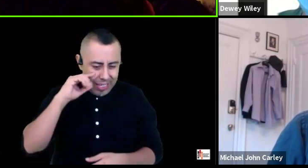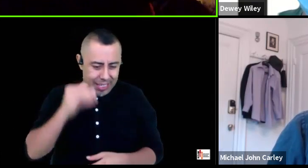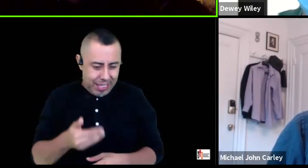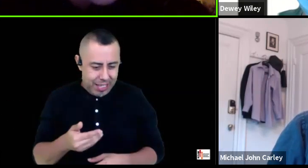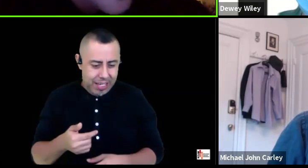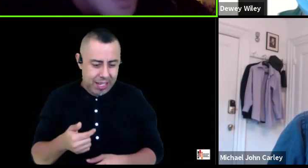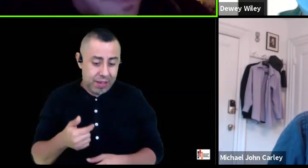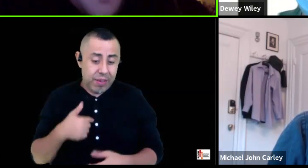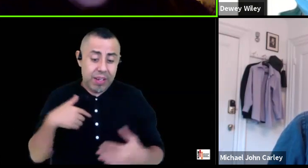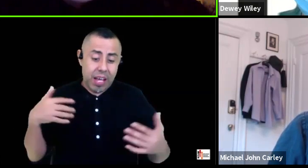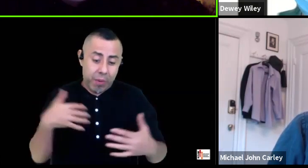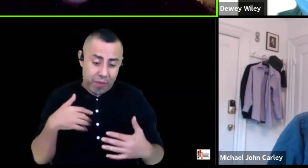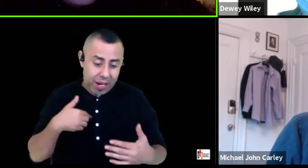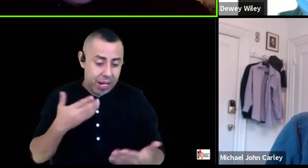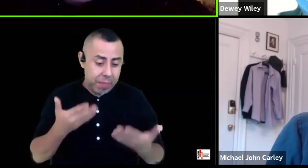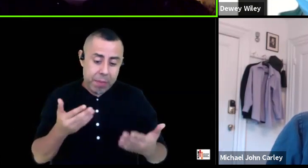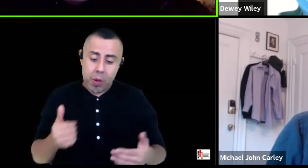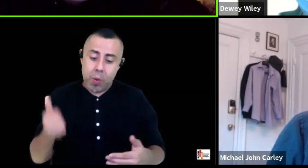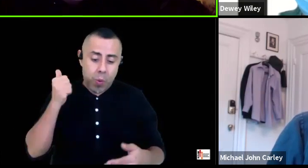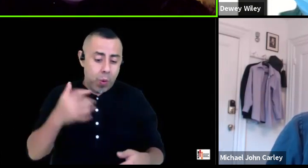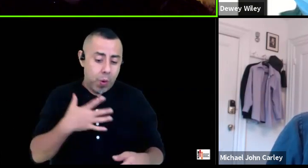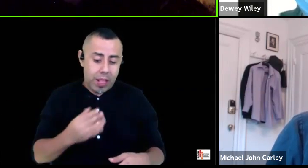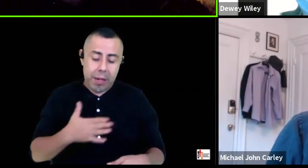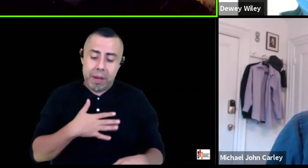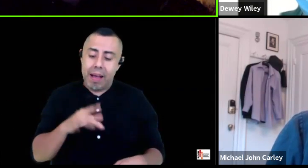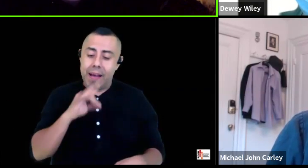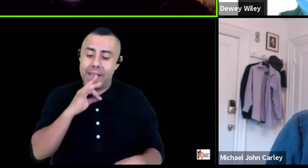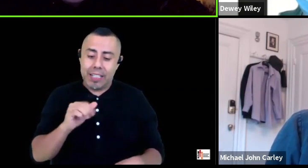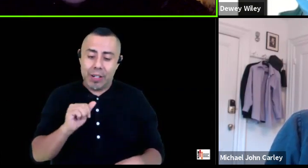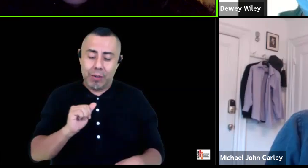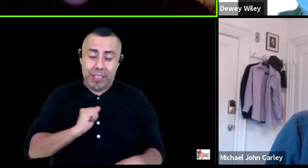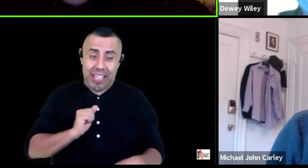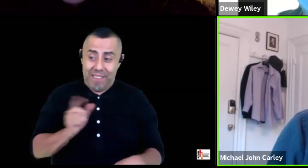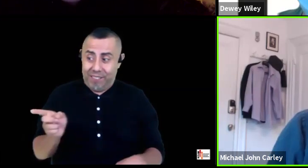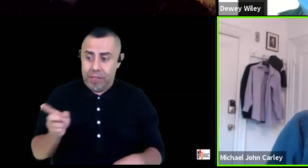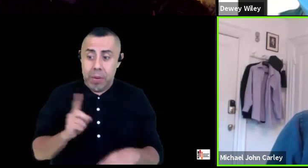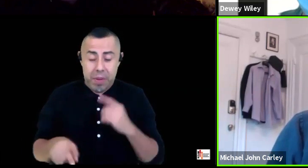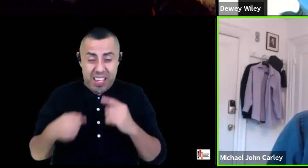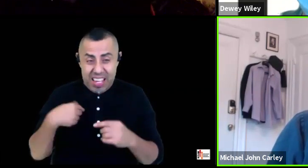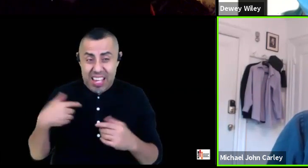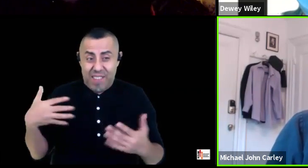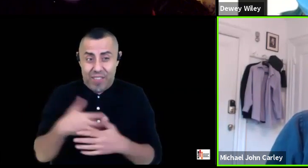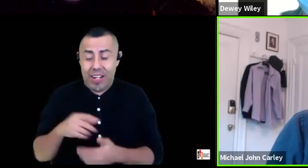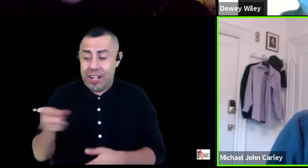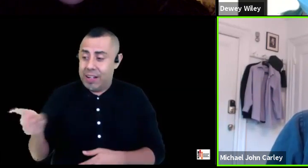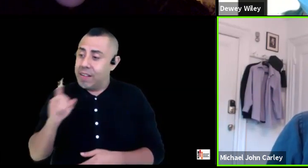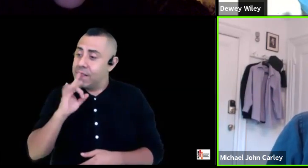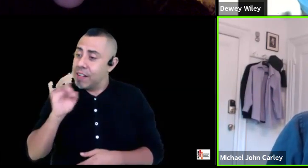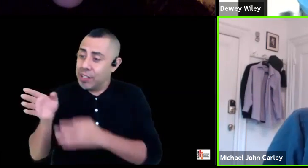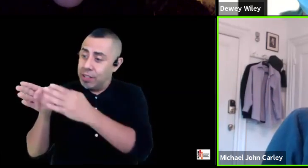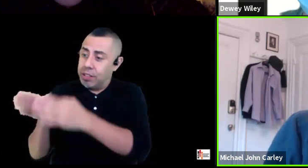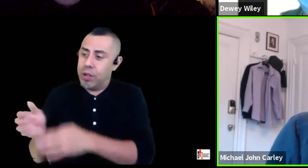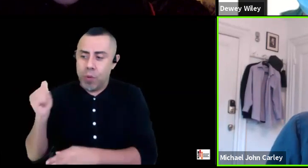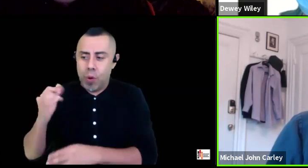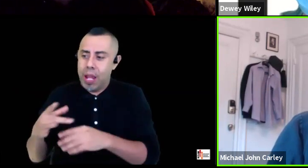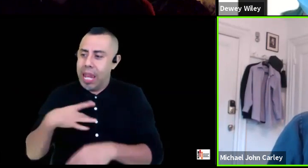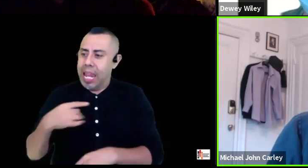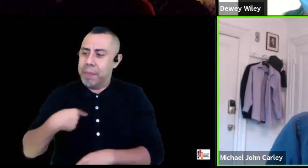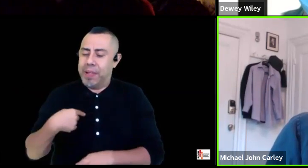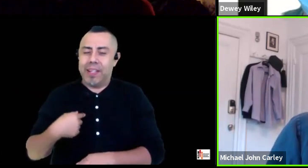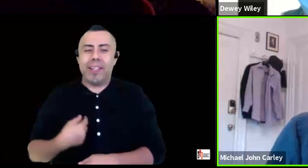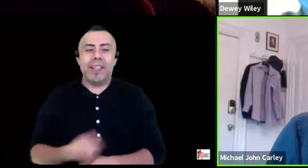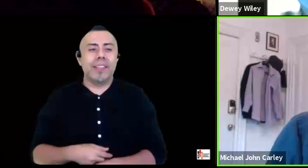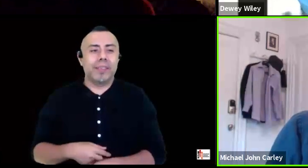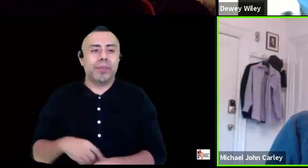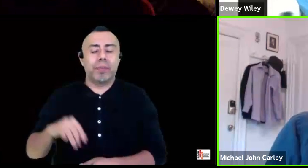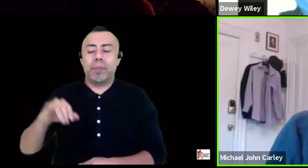like my 18 year old self but i fear my 18 year old self wouldn't like me teddy i think you're hitting on something that's actually quite universal to all